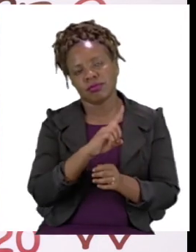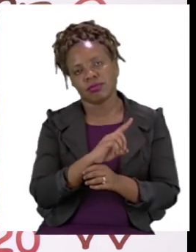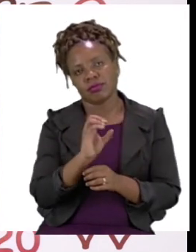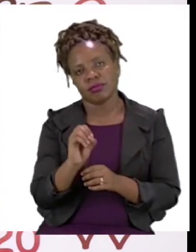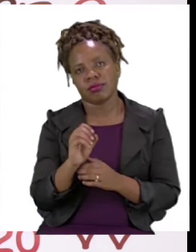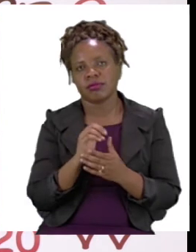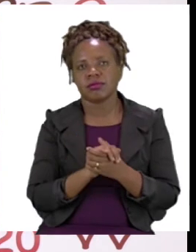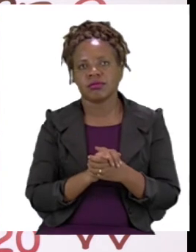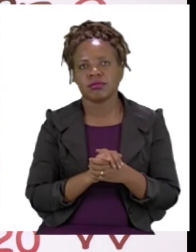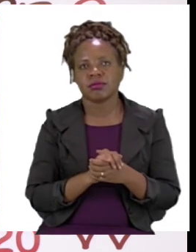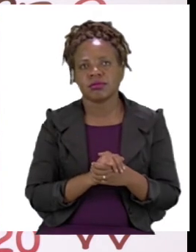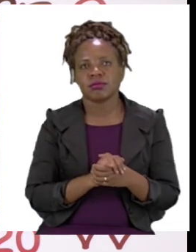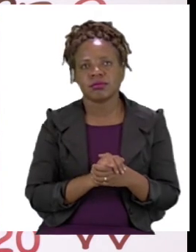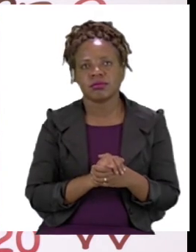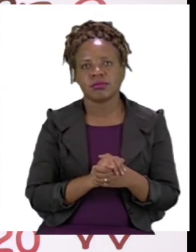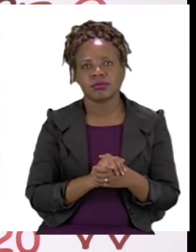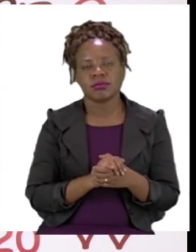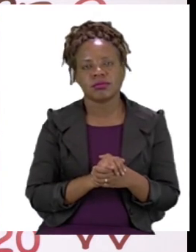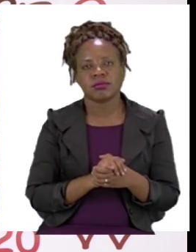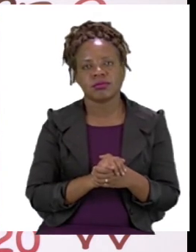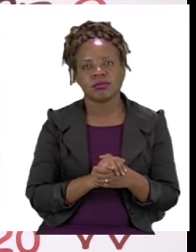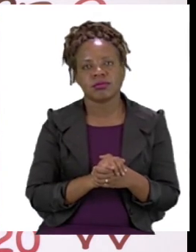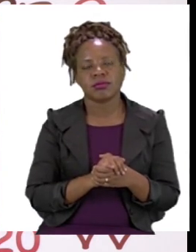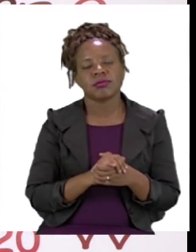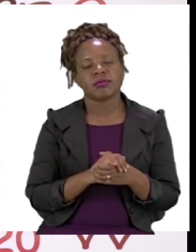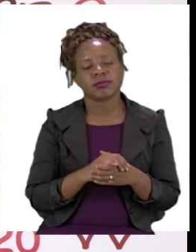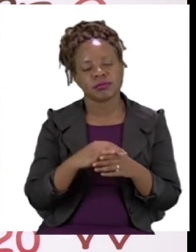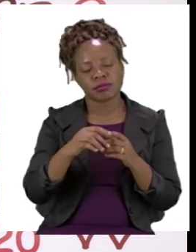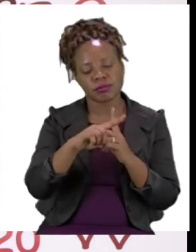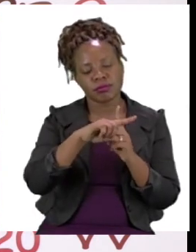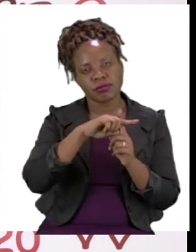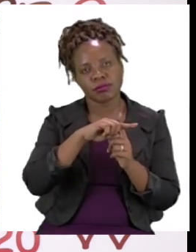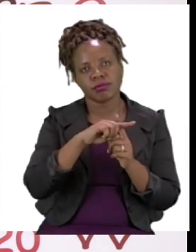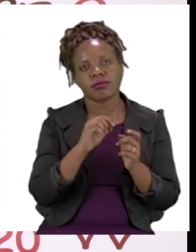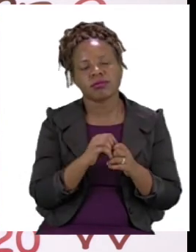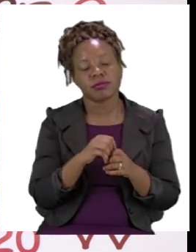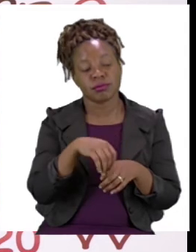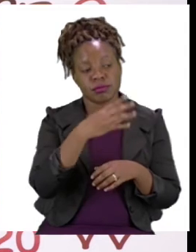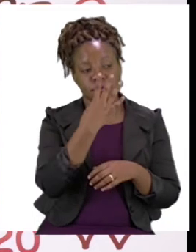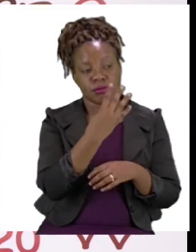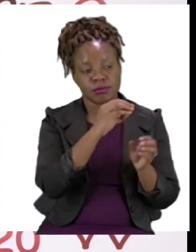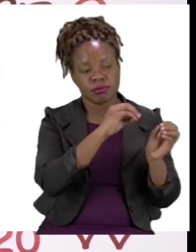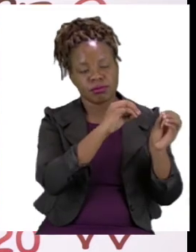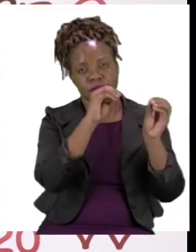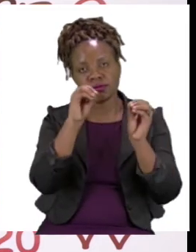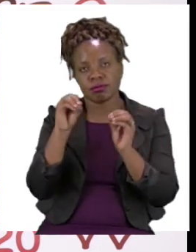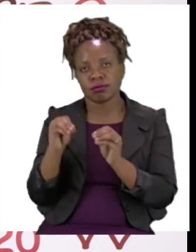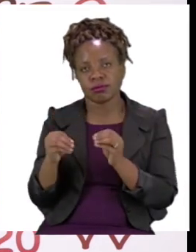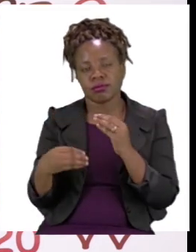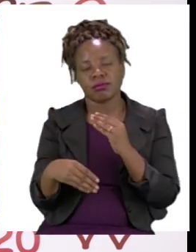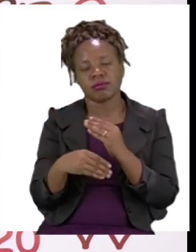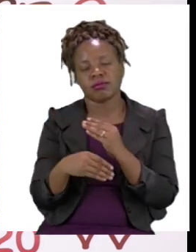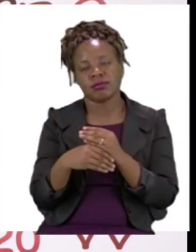a decade number. Now we say plus plus and we take the next number. The next number is